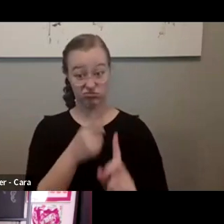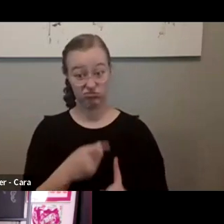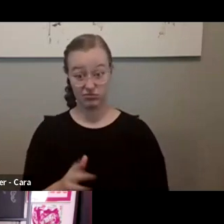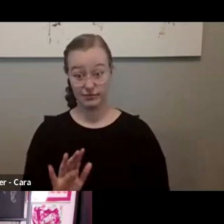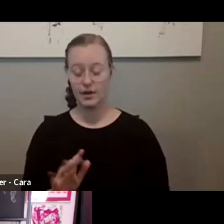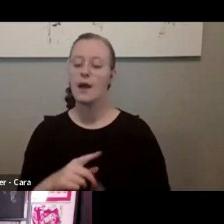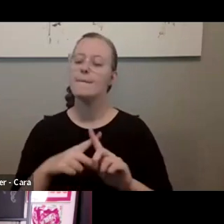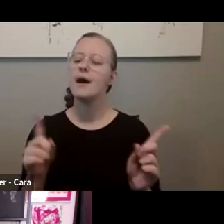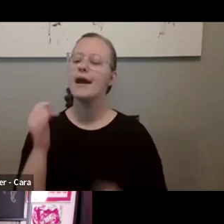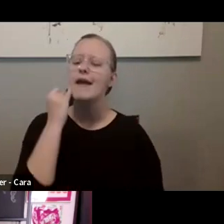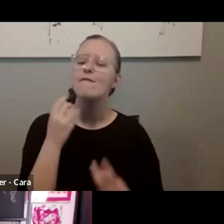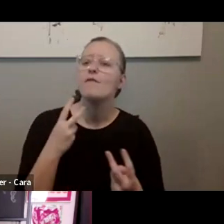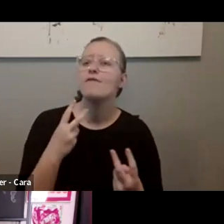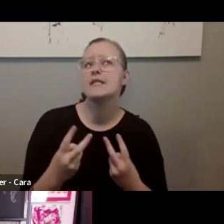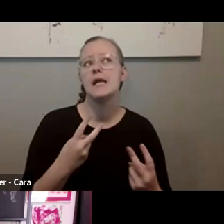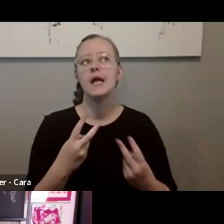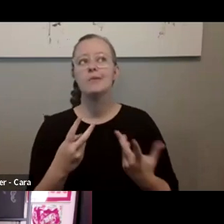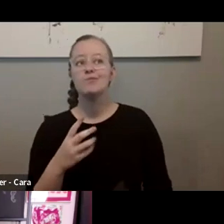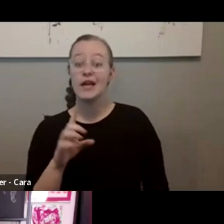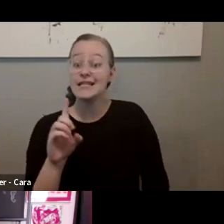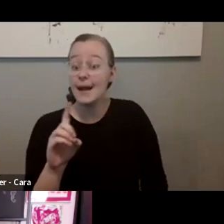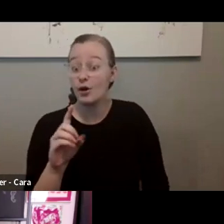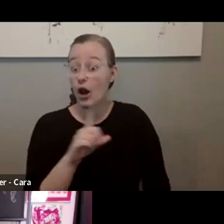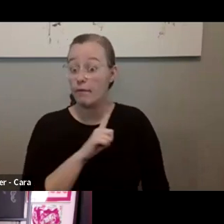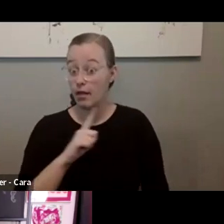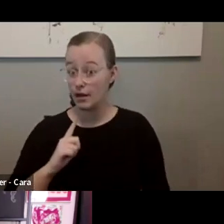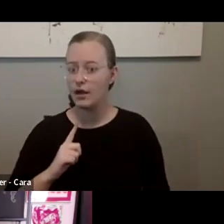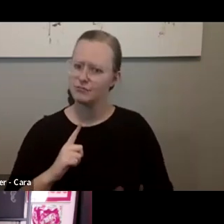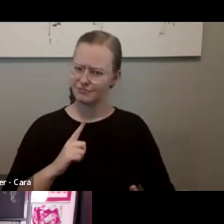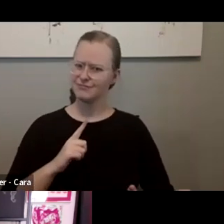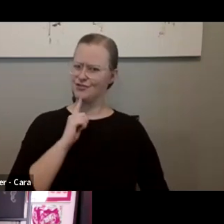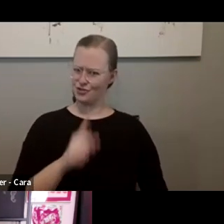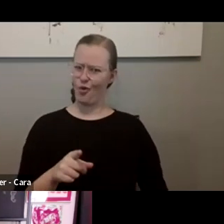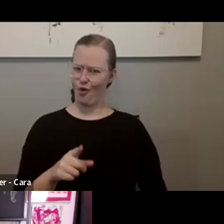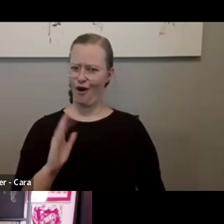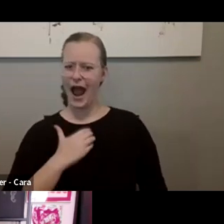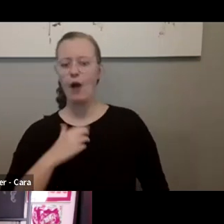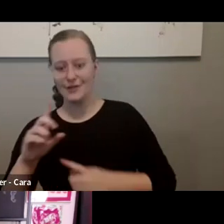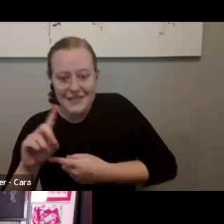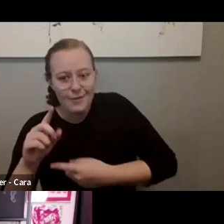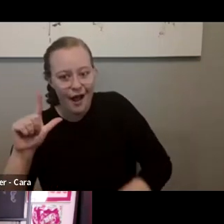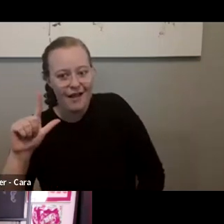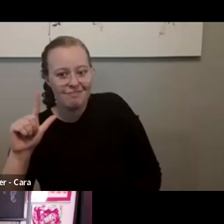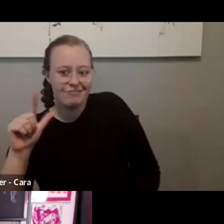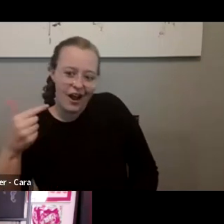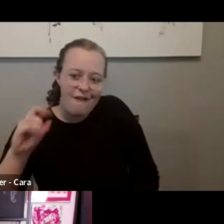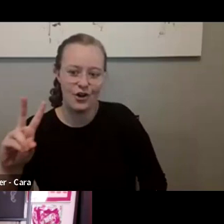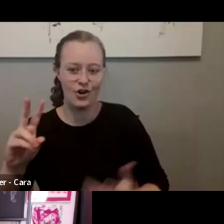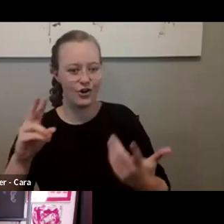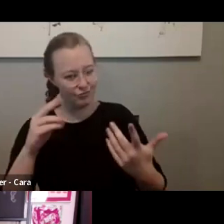we were visiting with Democratic legislators, that would very much be we are very much a split